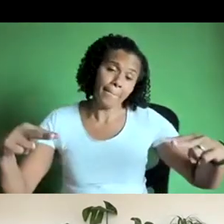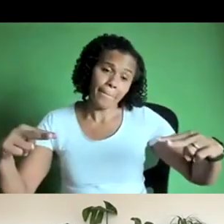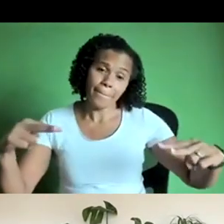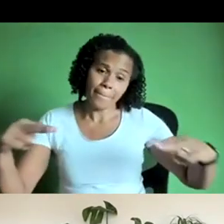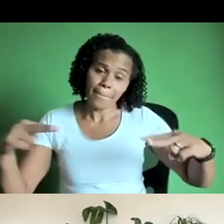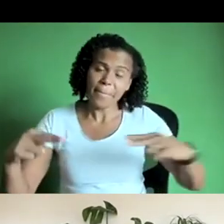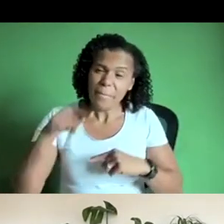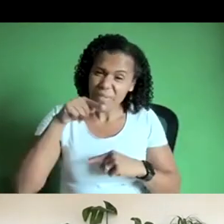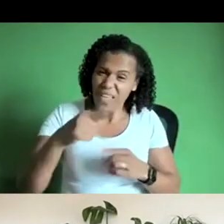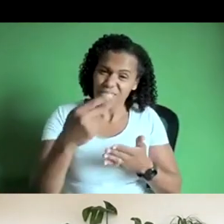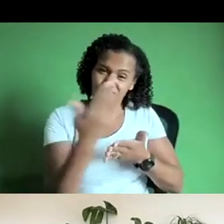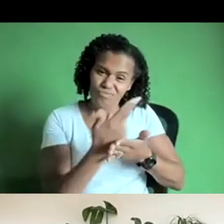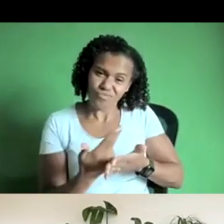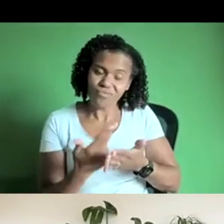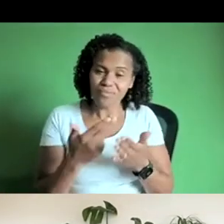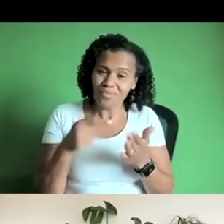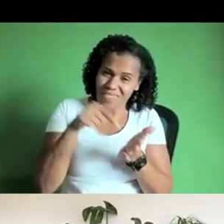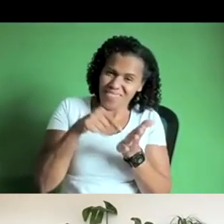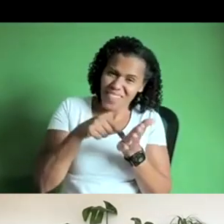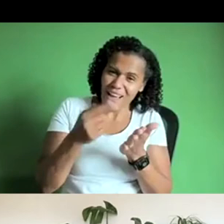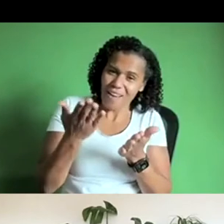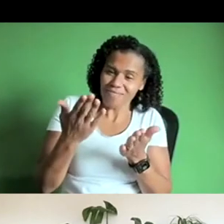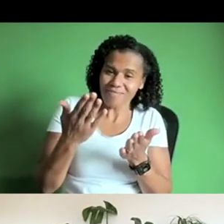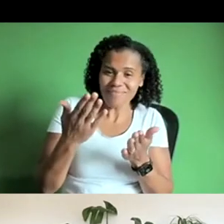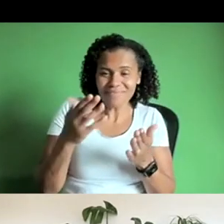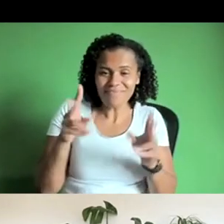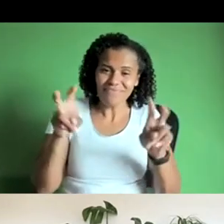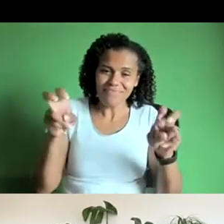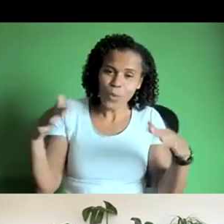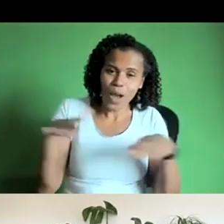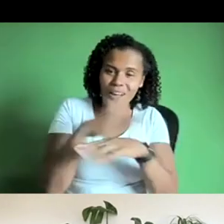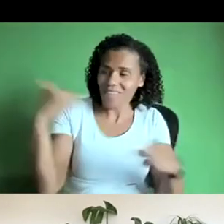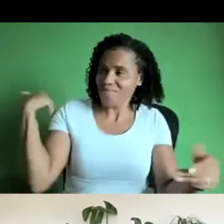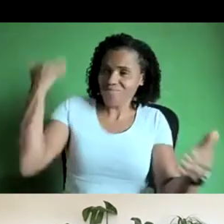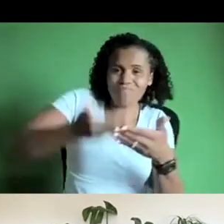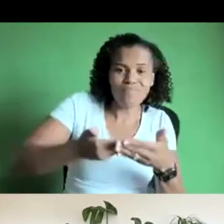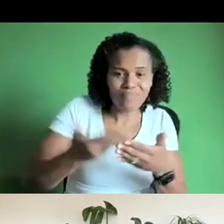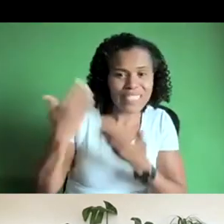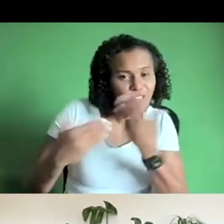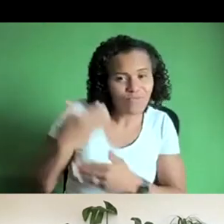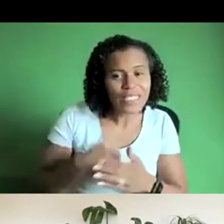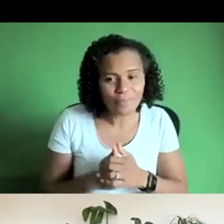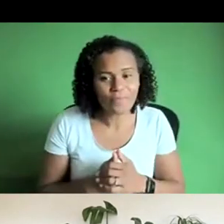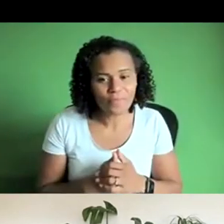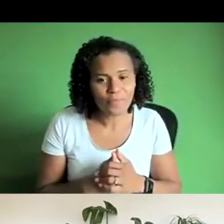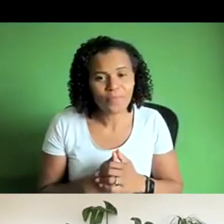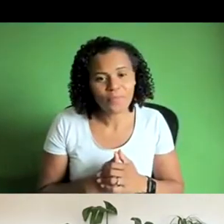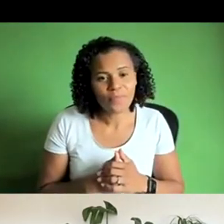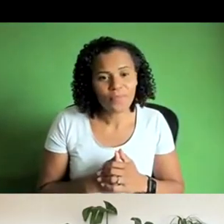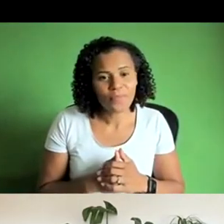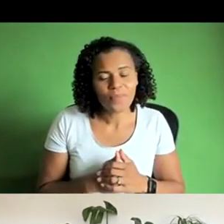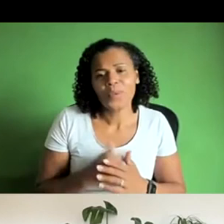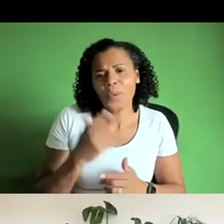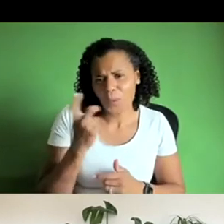talks about that in line yeah it's really really interesting and really nice to hear about how um